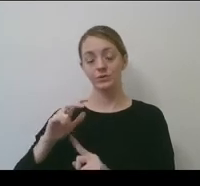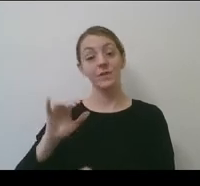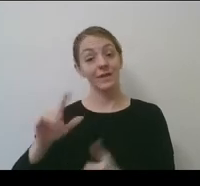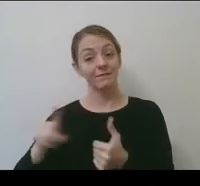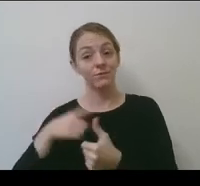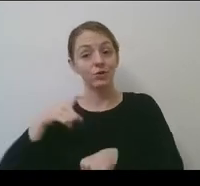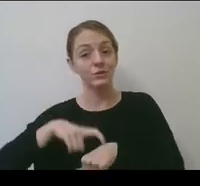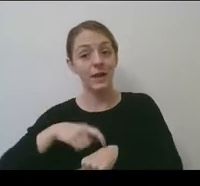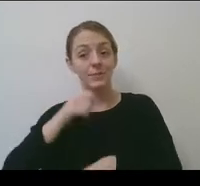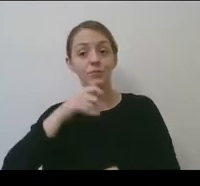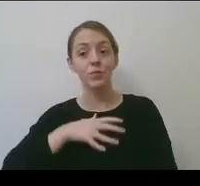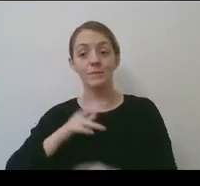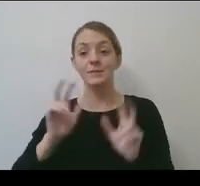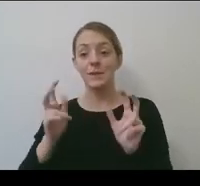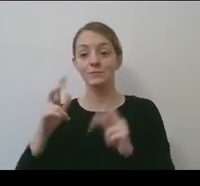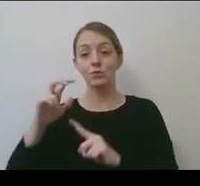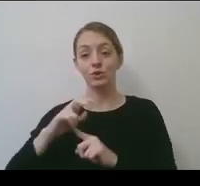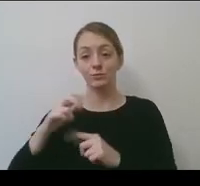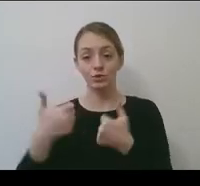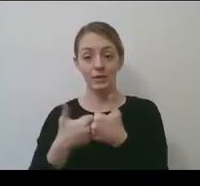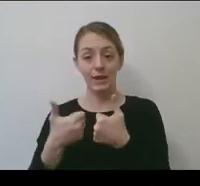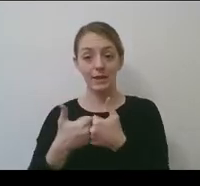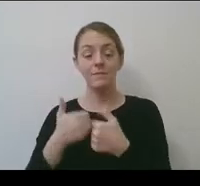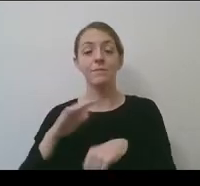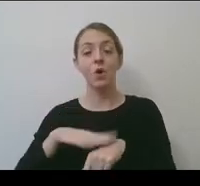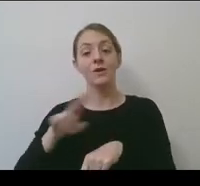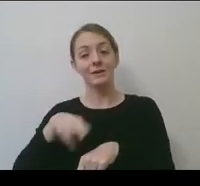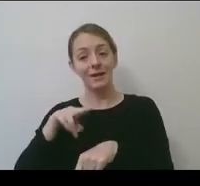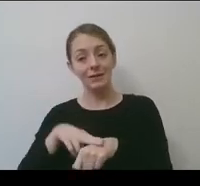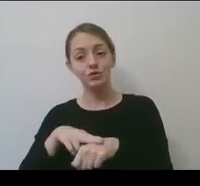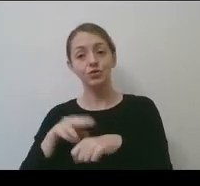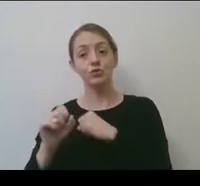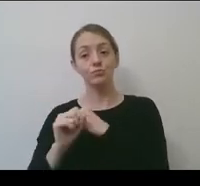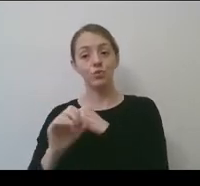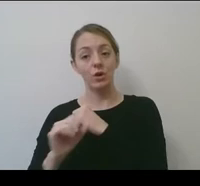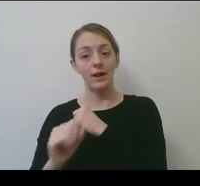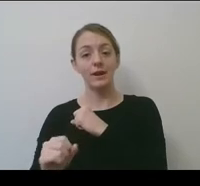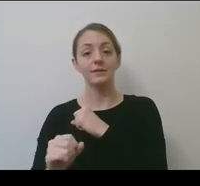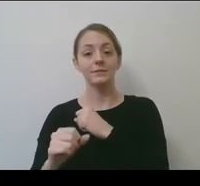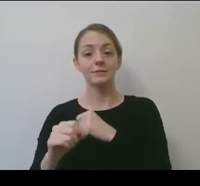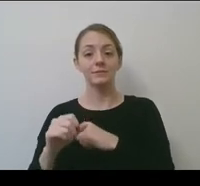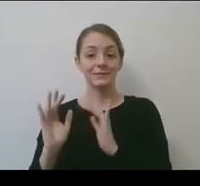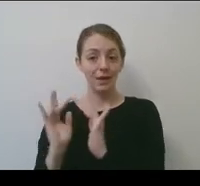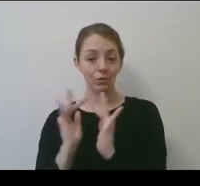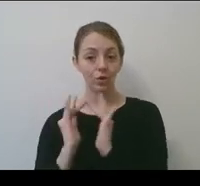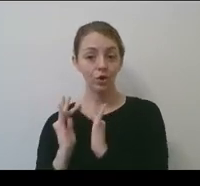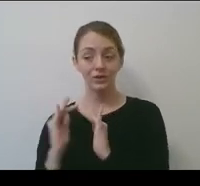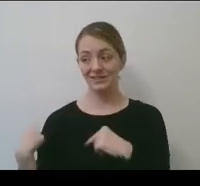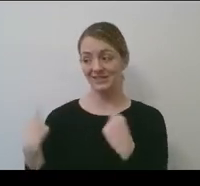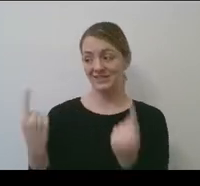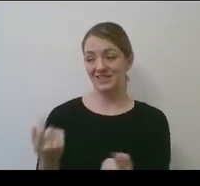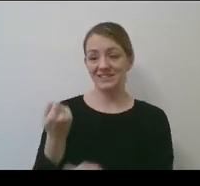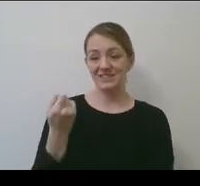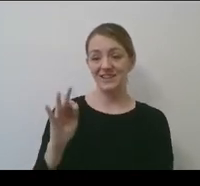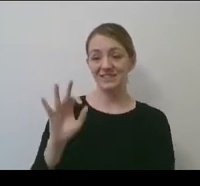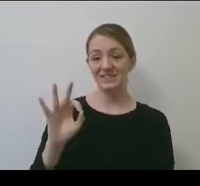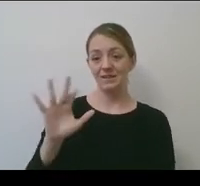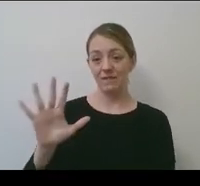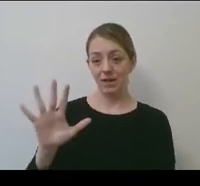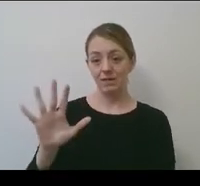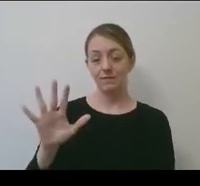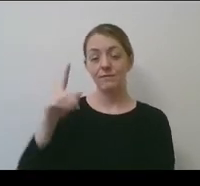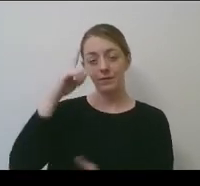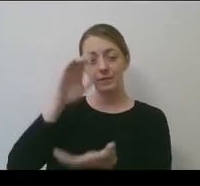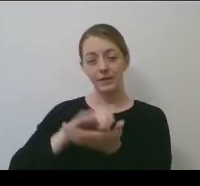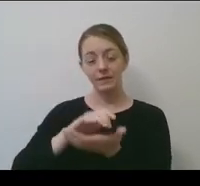championship game had been on a national broadcast network, um, since 1995, I believe it was when the